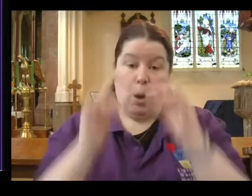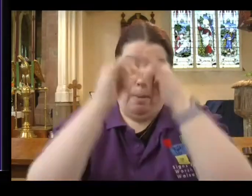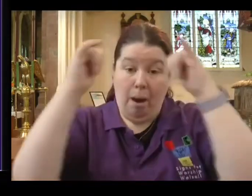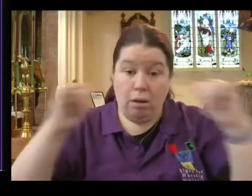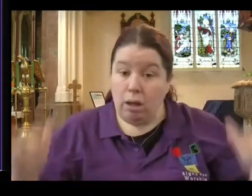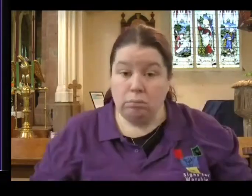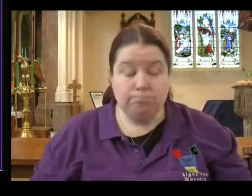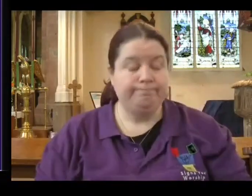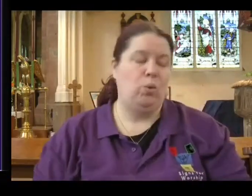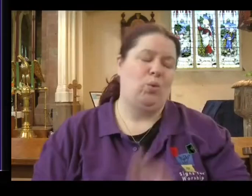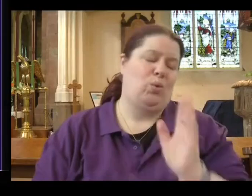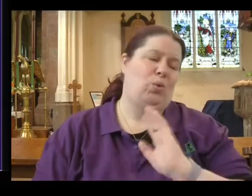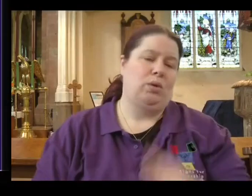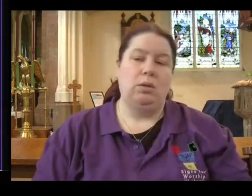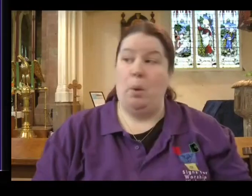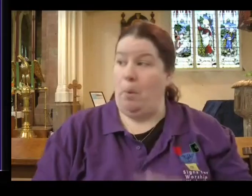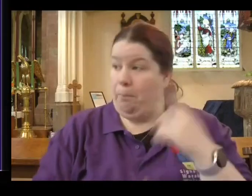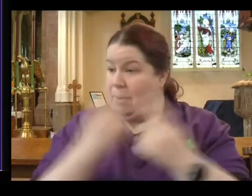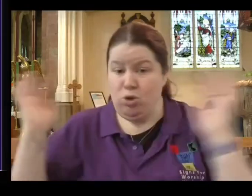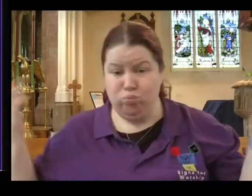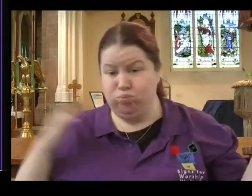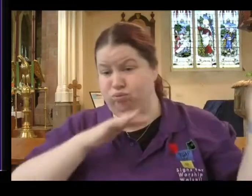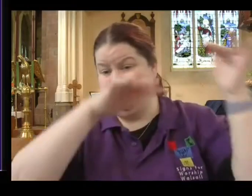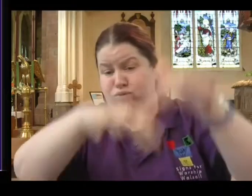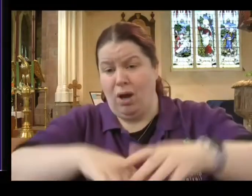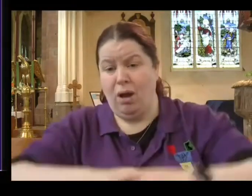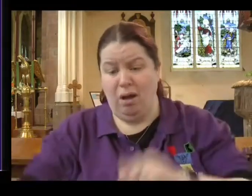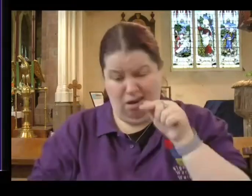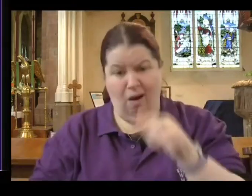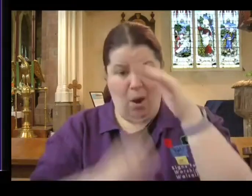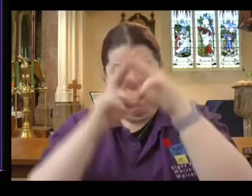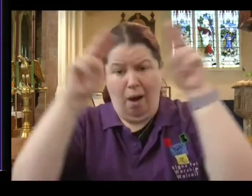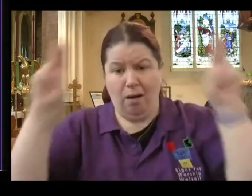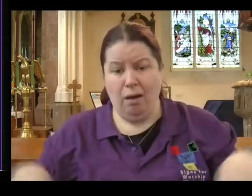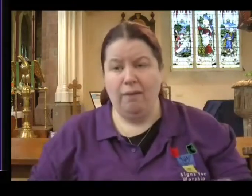once was. You know, once people came from all over the West Midlands to go shopping at our market.